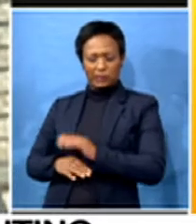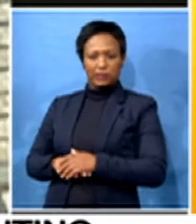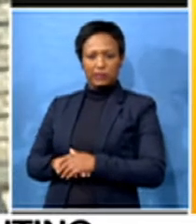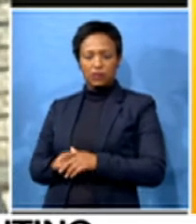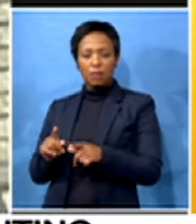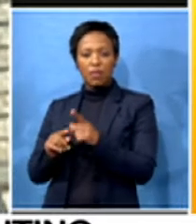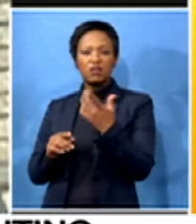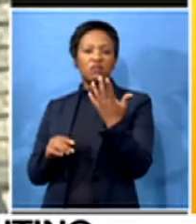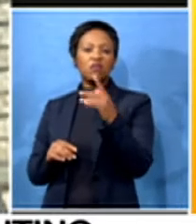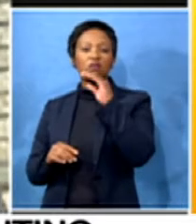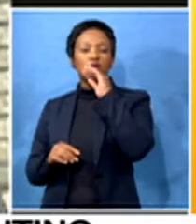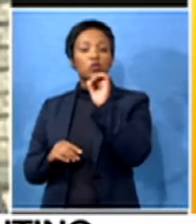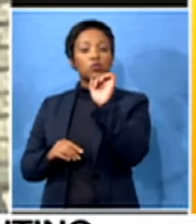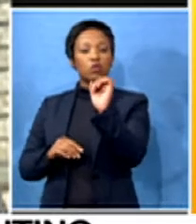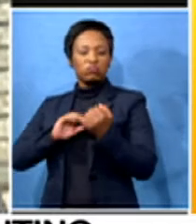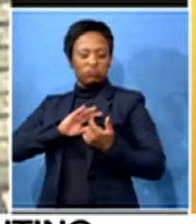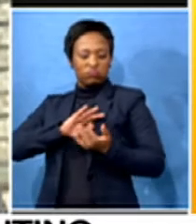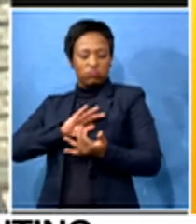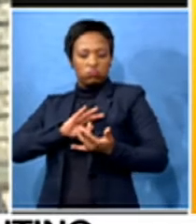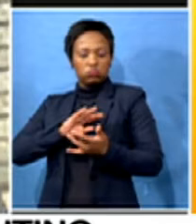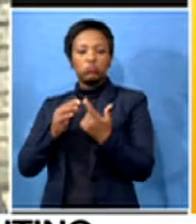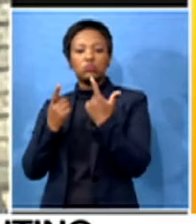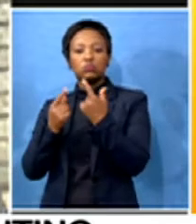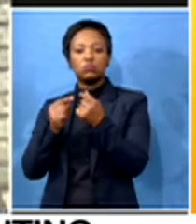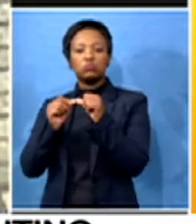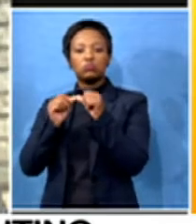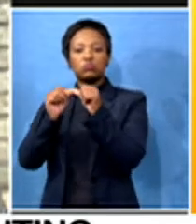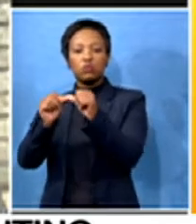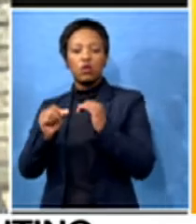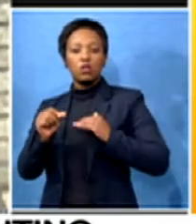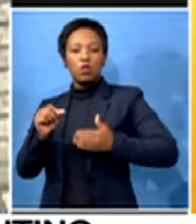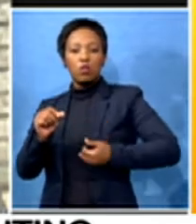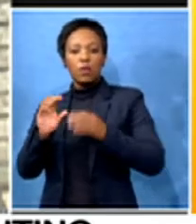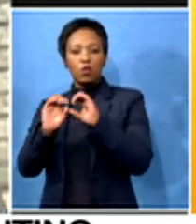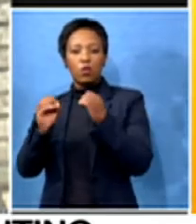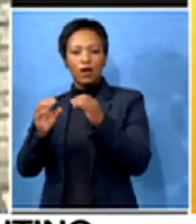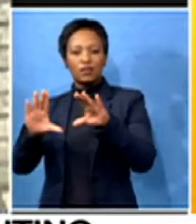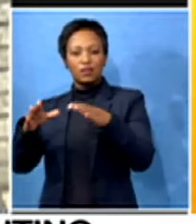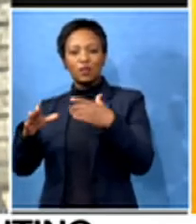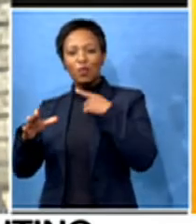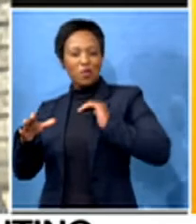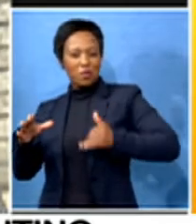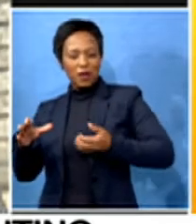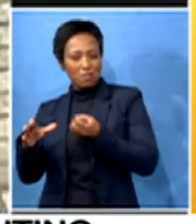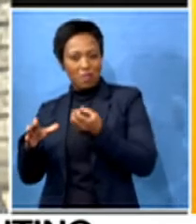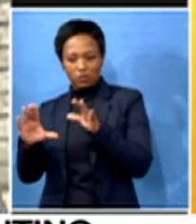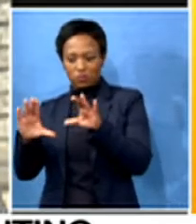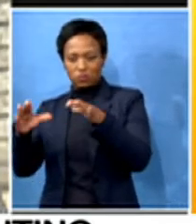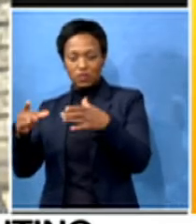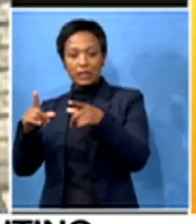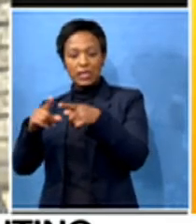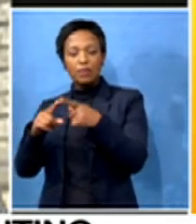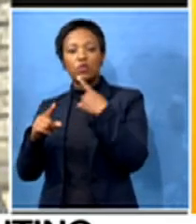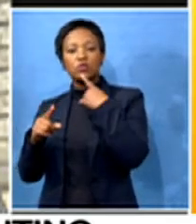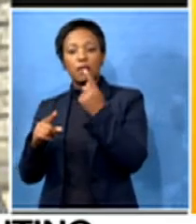drive for this to be a completely female-run organization one? And she also says it's a free service